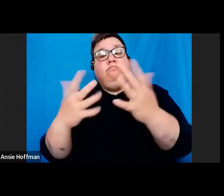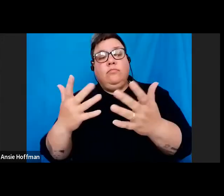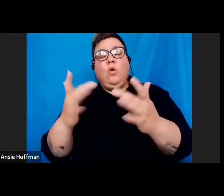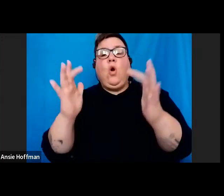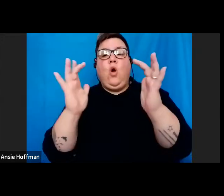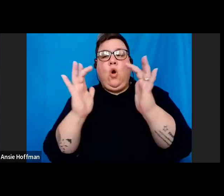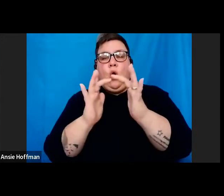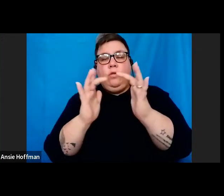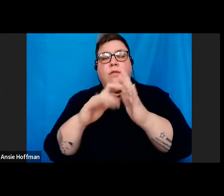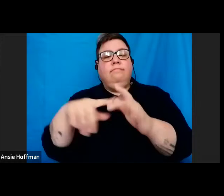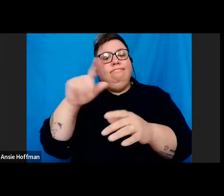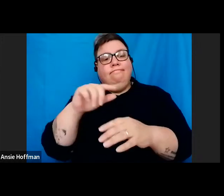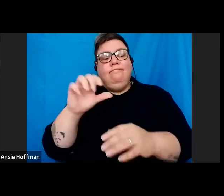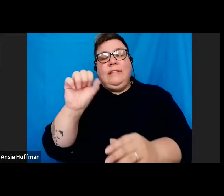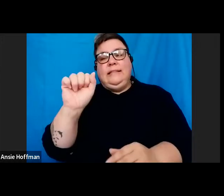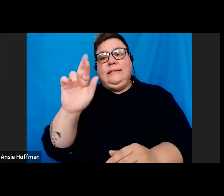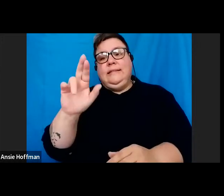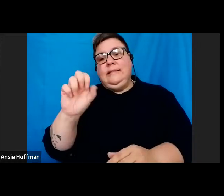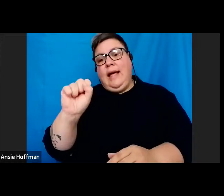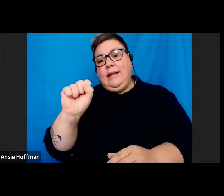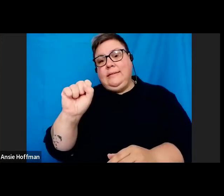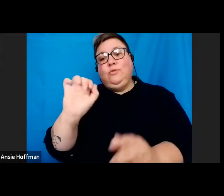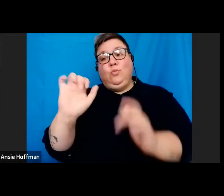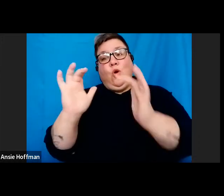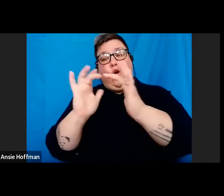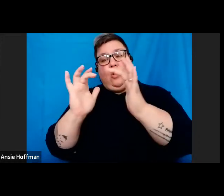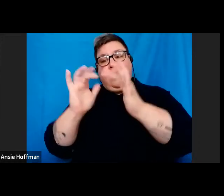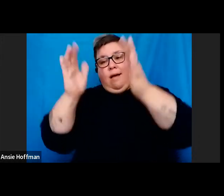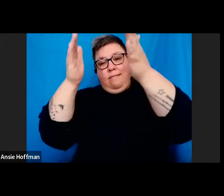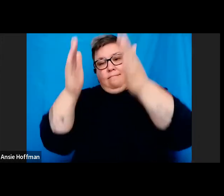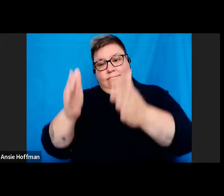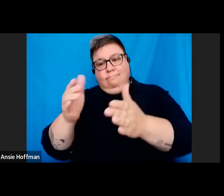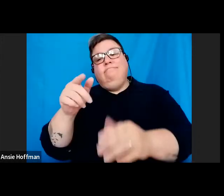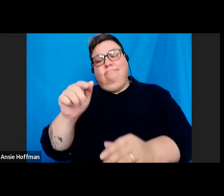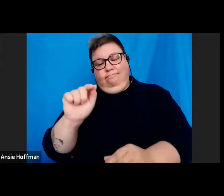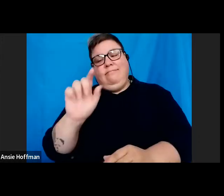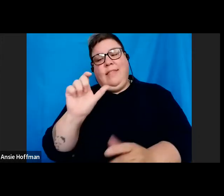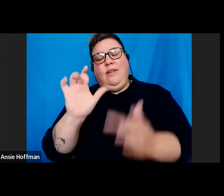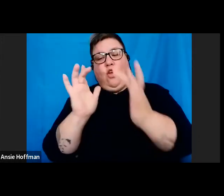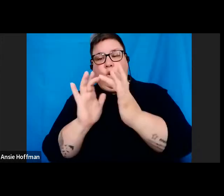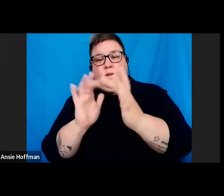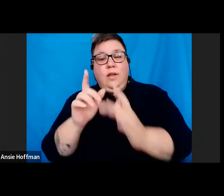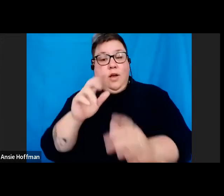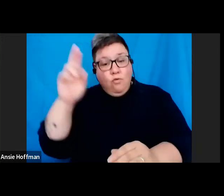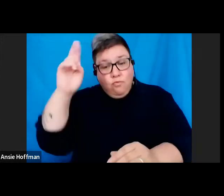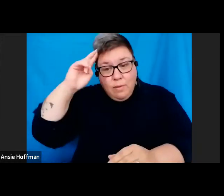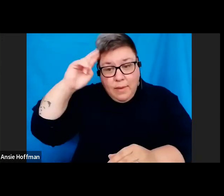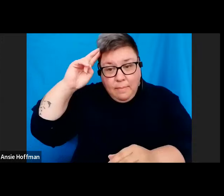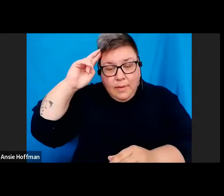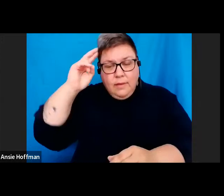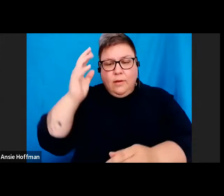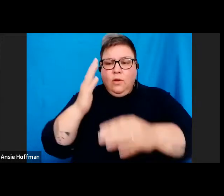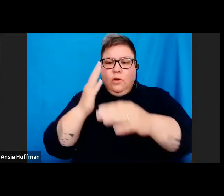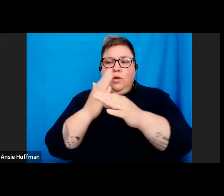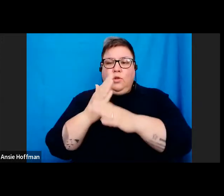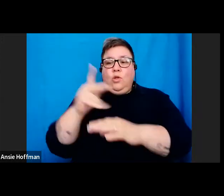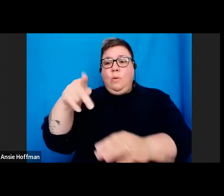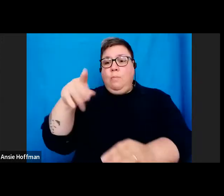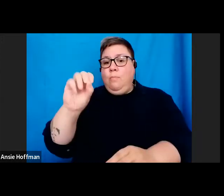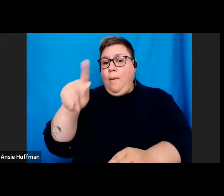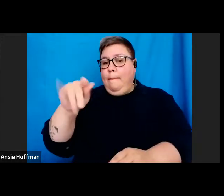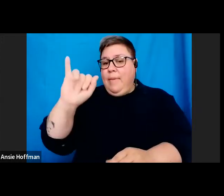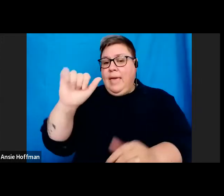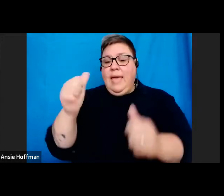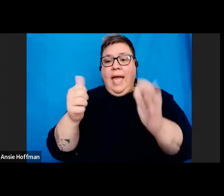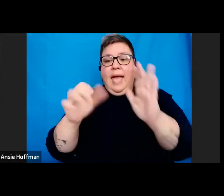us at sas.gov.za. Remember, due to POPE Act, please do